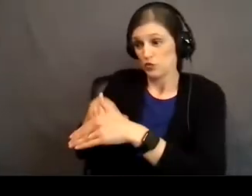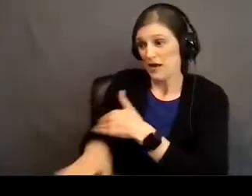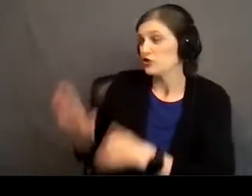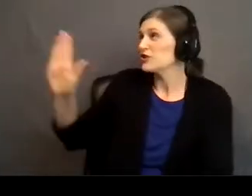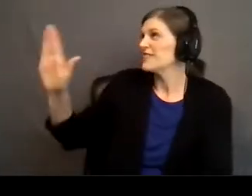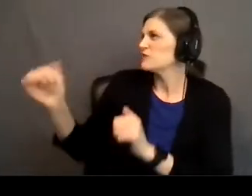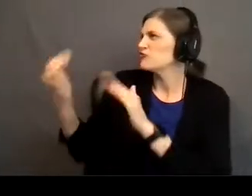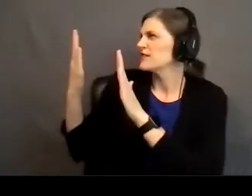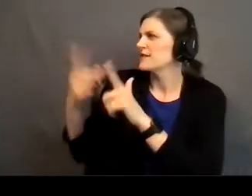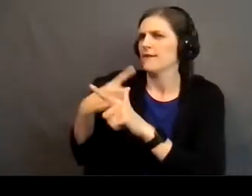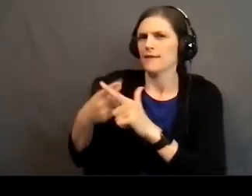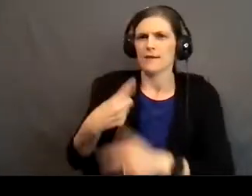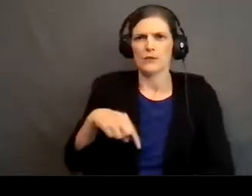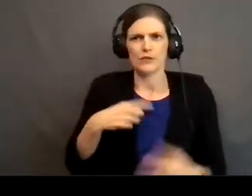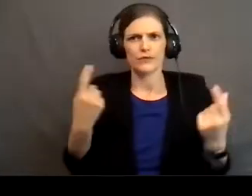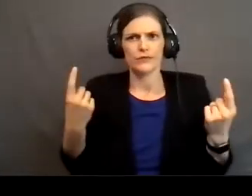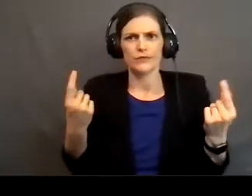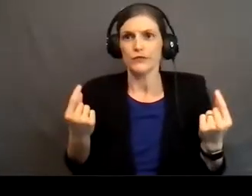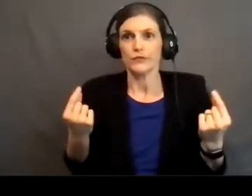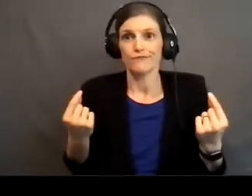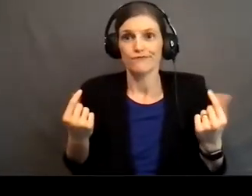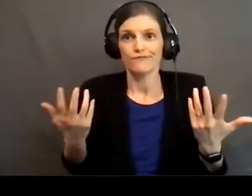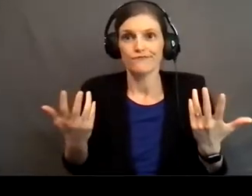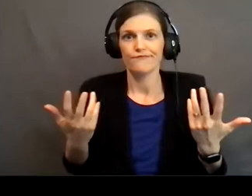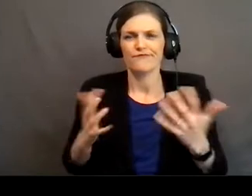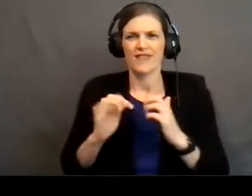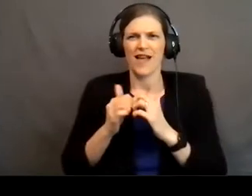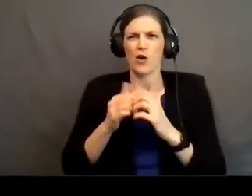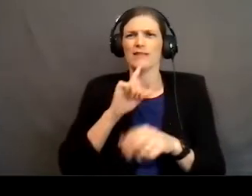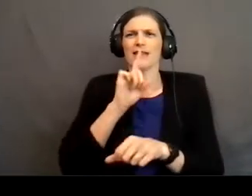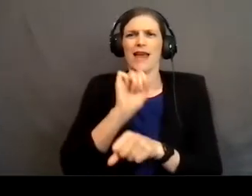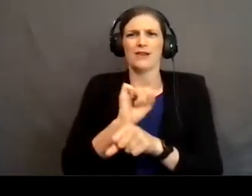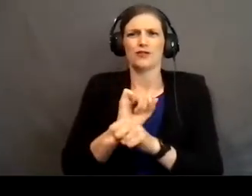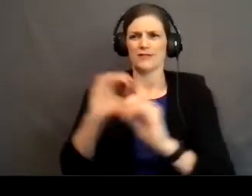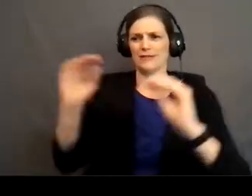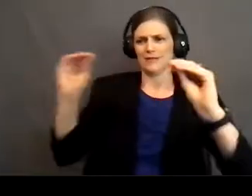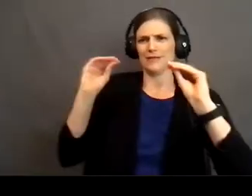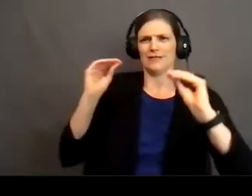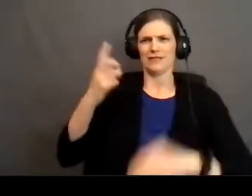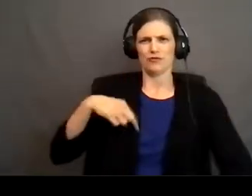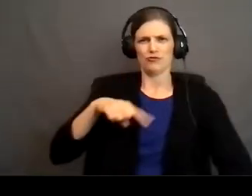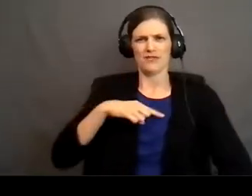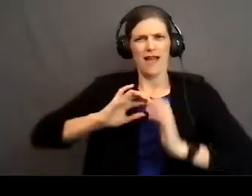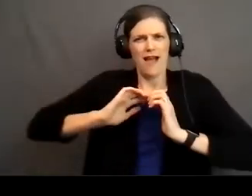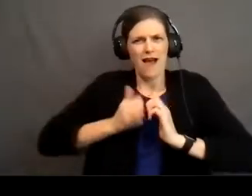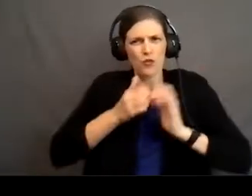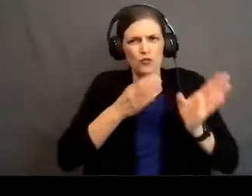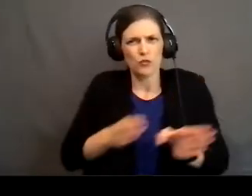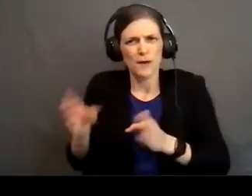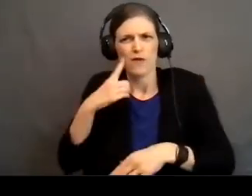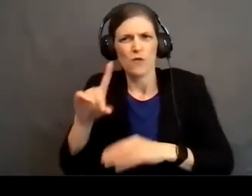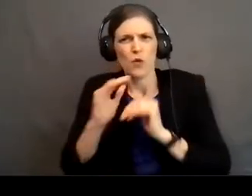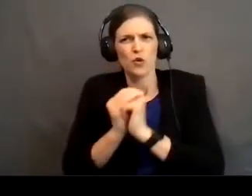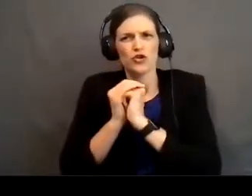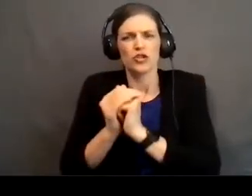what is there for us to do? Right? How does this actually inform how we ought to prepare for worship, if